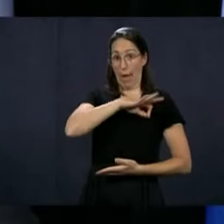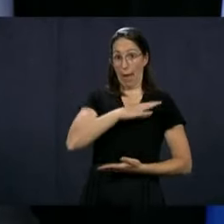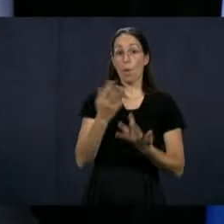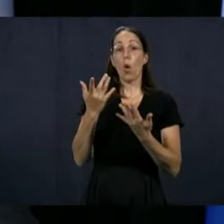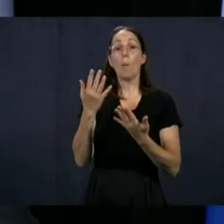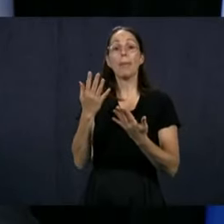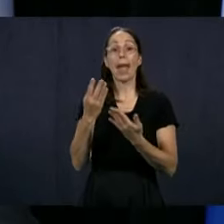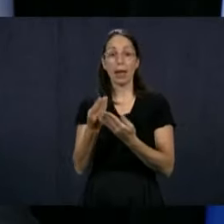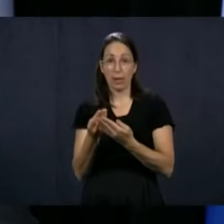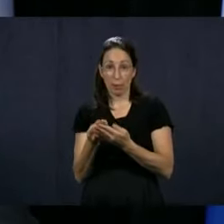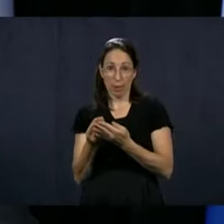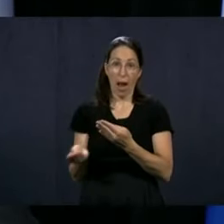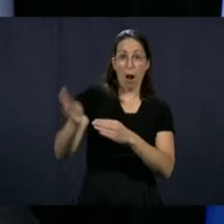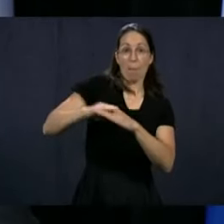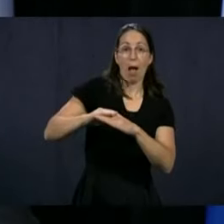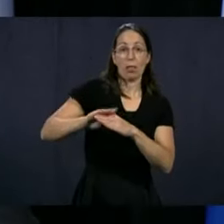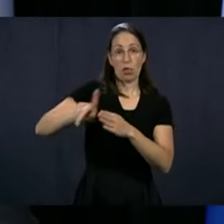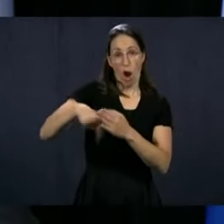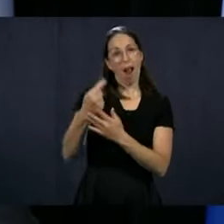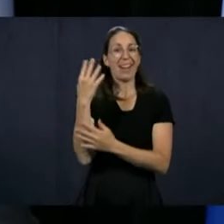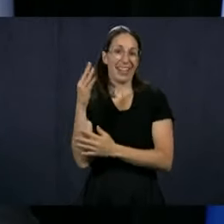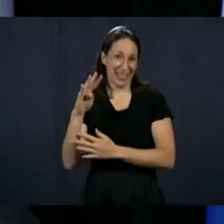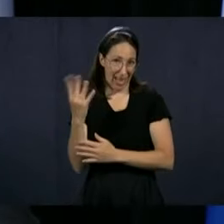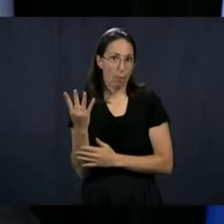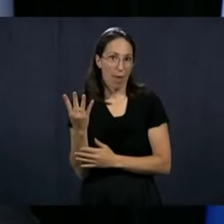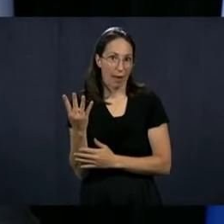an hour which are given.